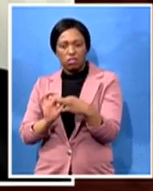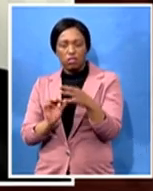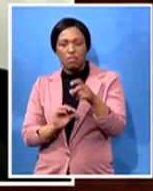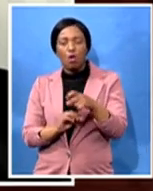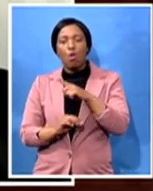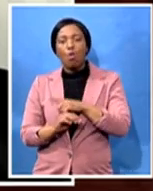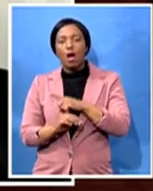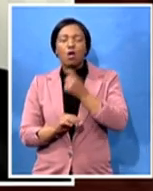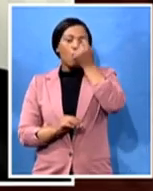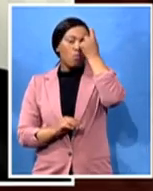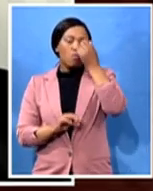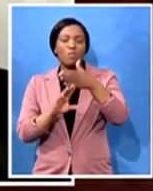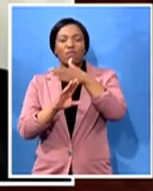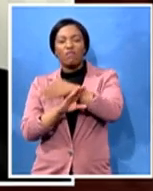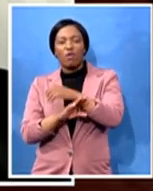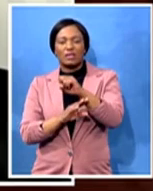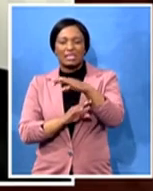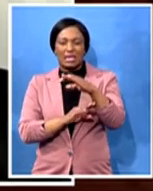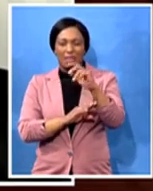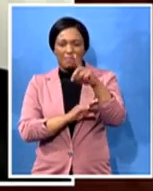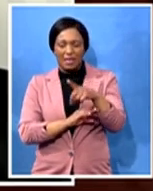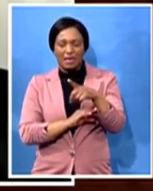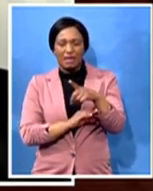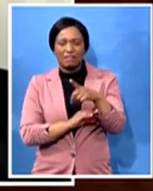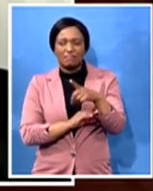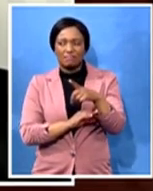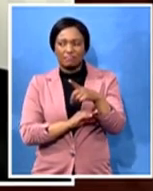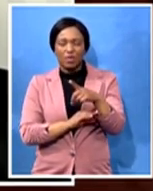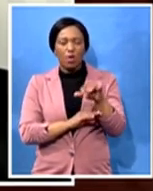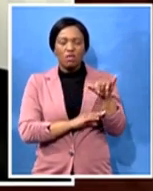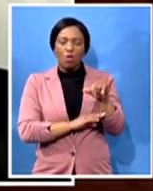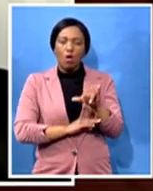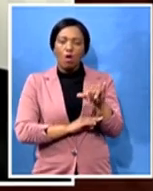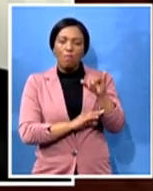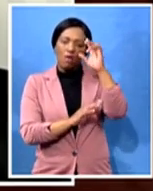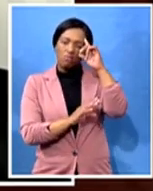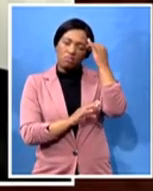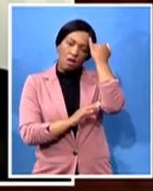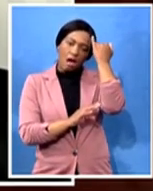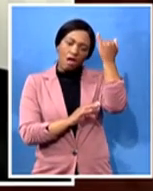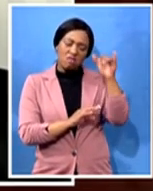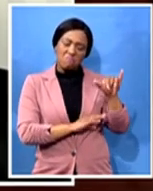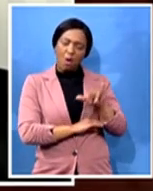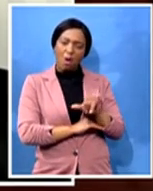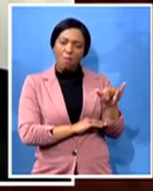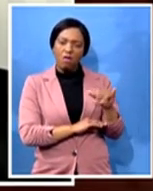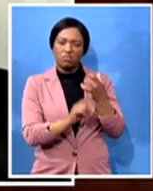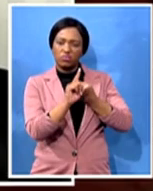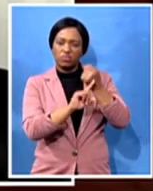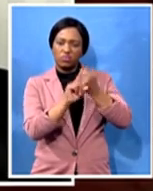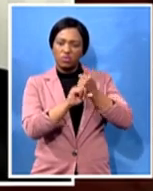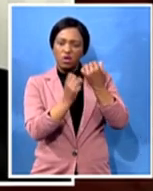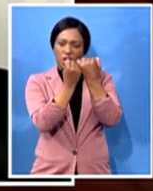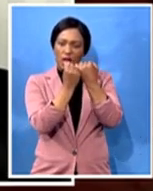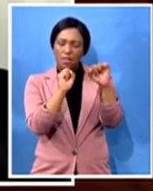common purpose when it comes to liberation of the people of this country and and